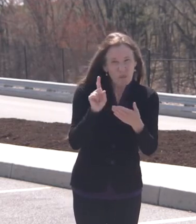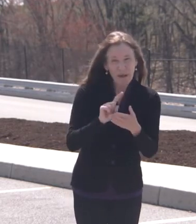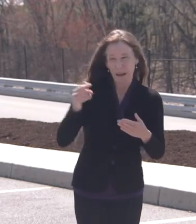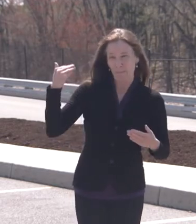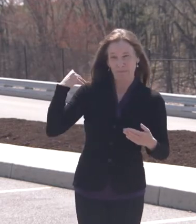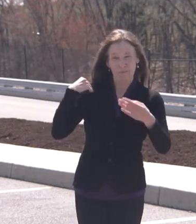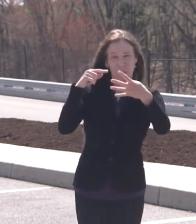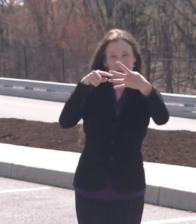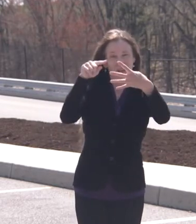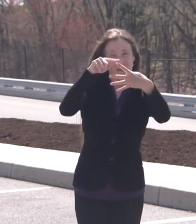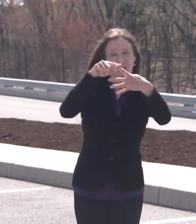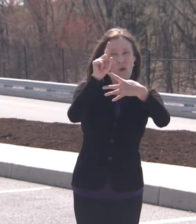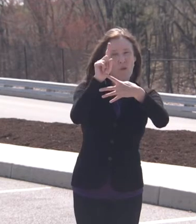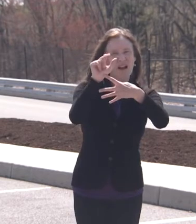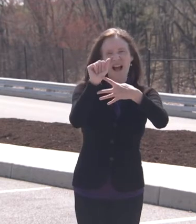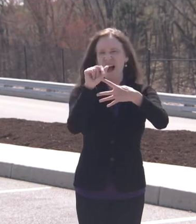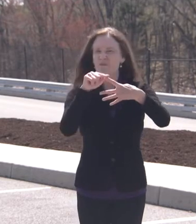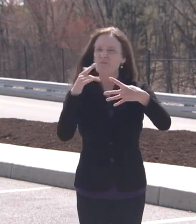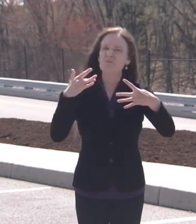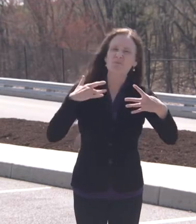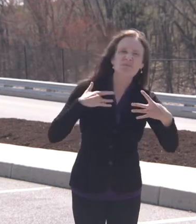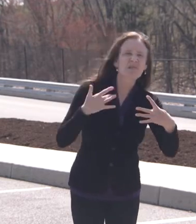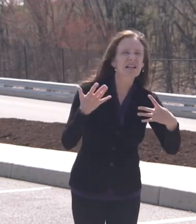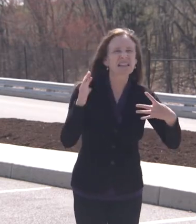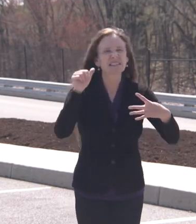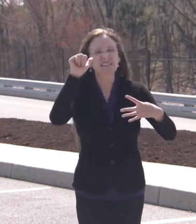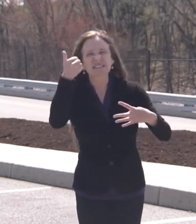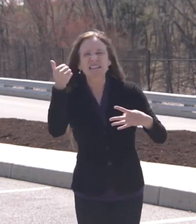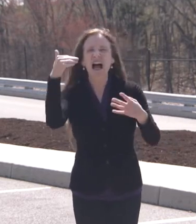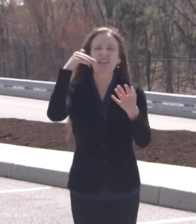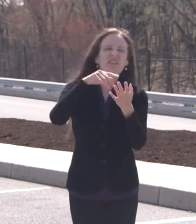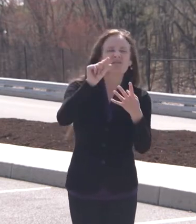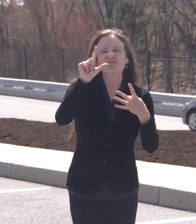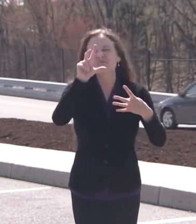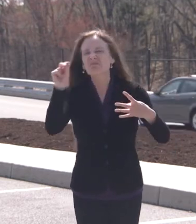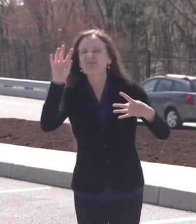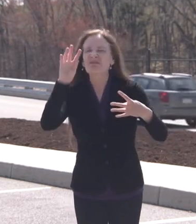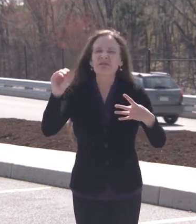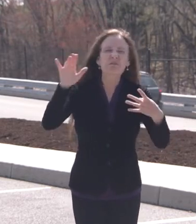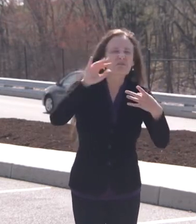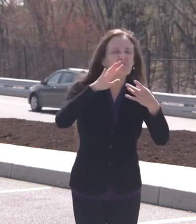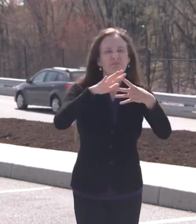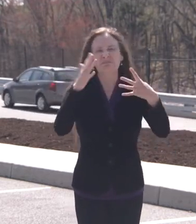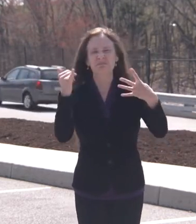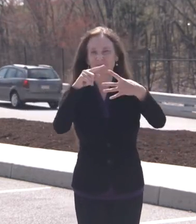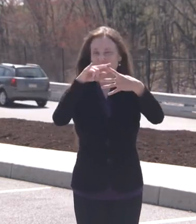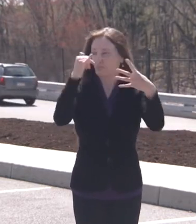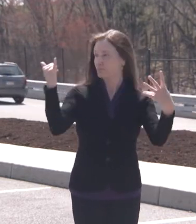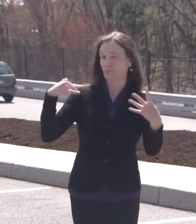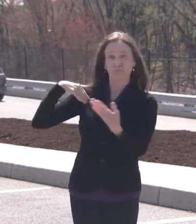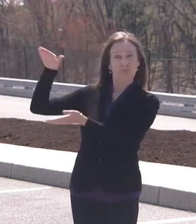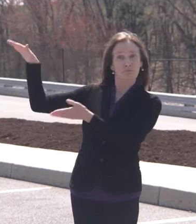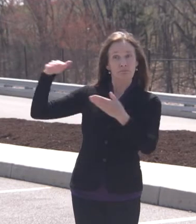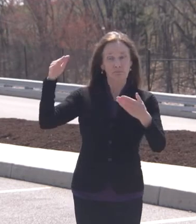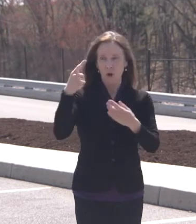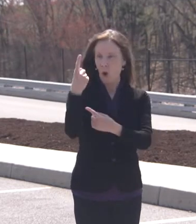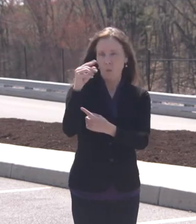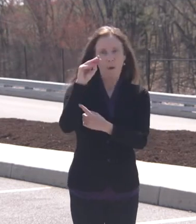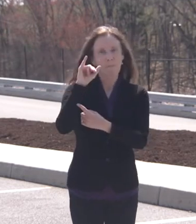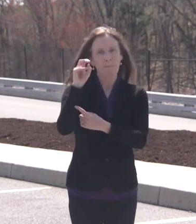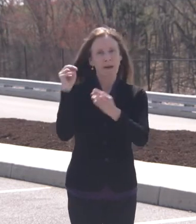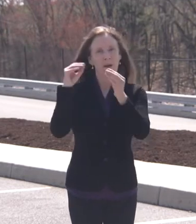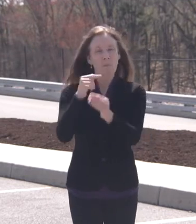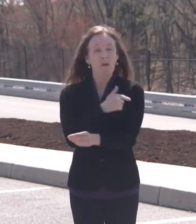tens of thousands a week. So we're in a very different place, and the both 1B and 1C